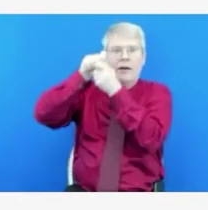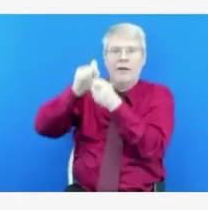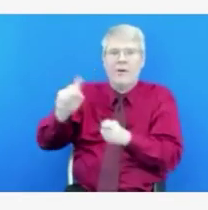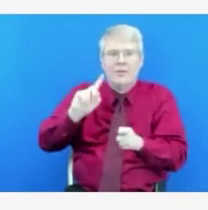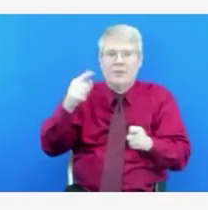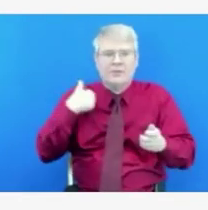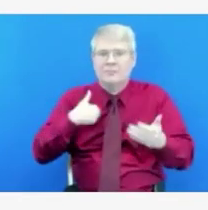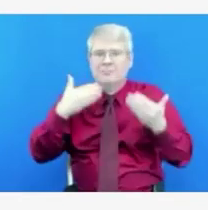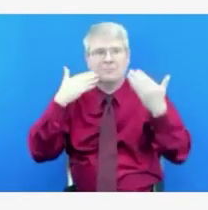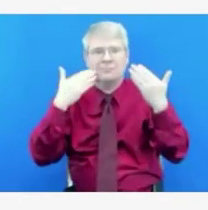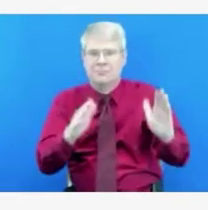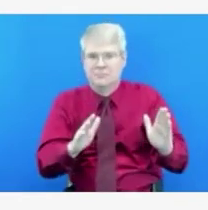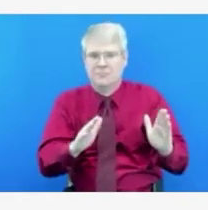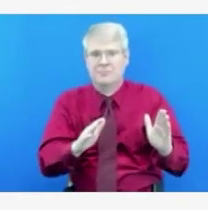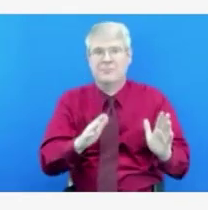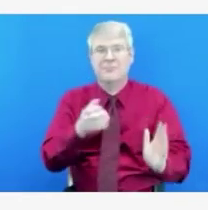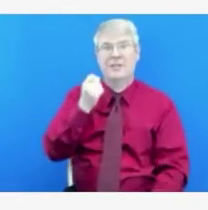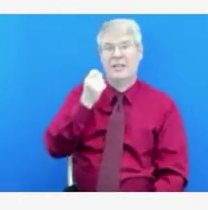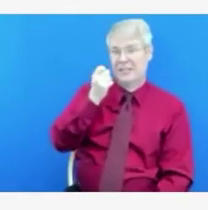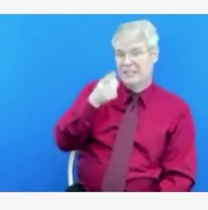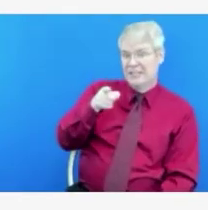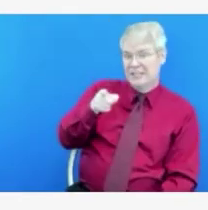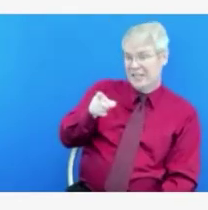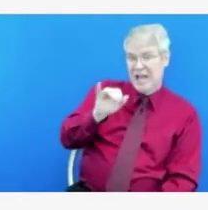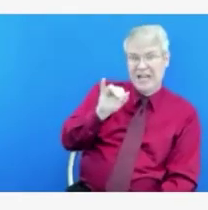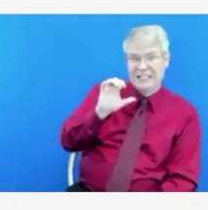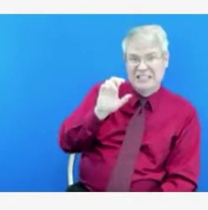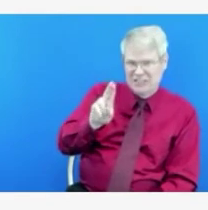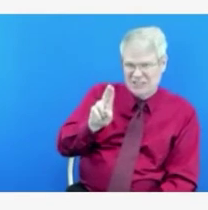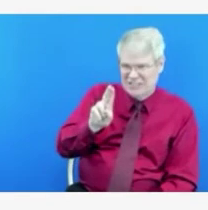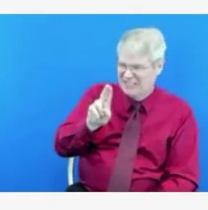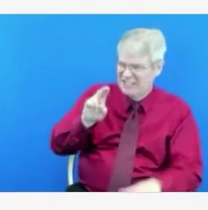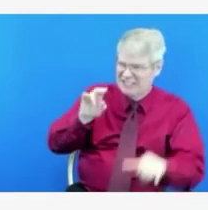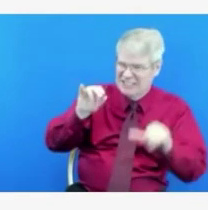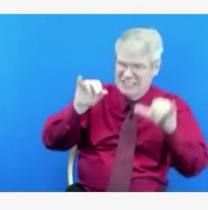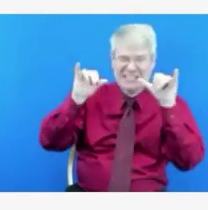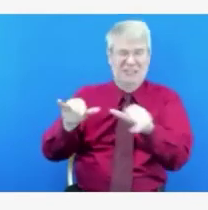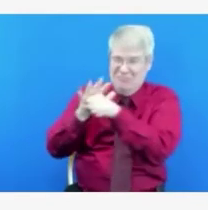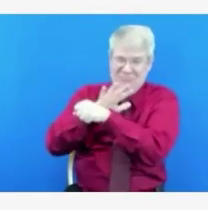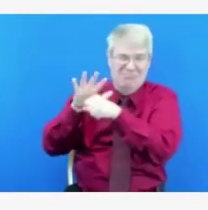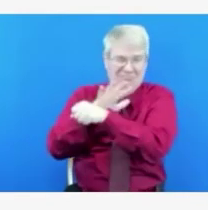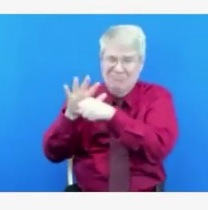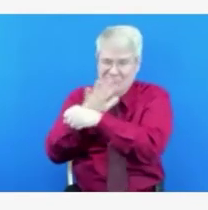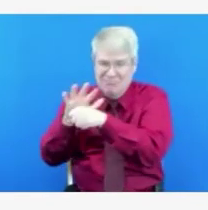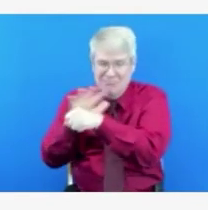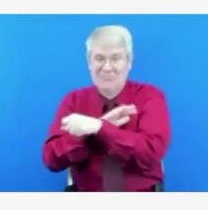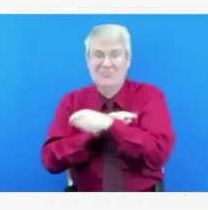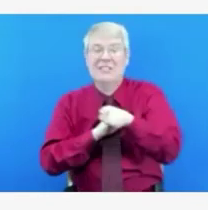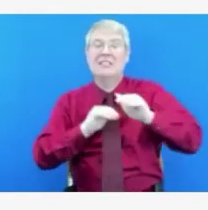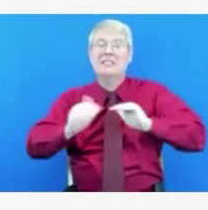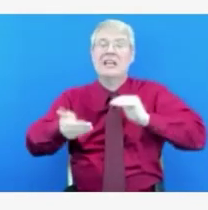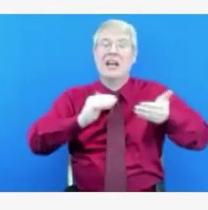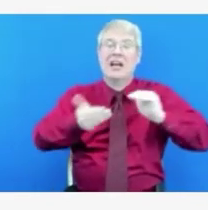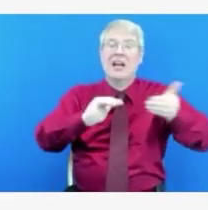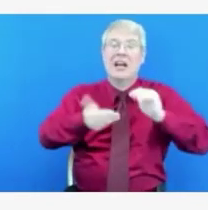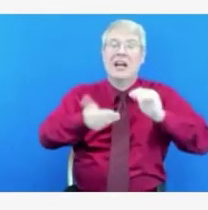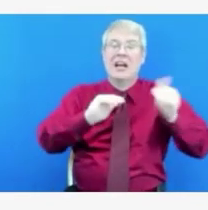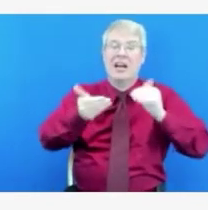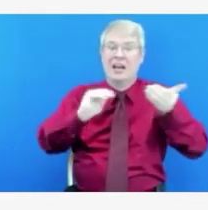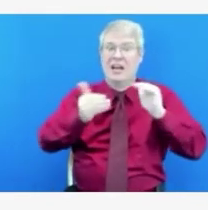The vast majority of these, as we all know, are entirely preventable if only patients would become vaccinated.